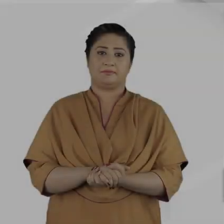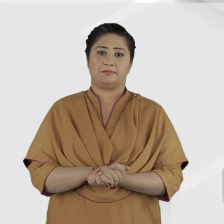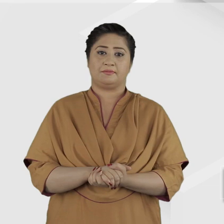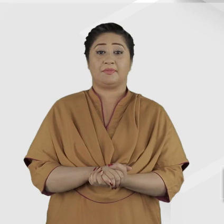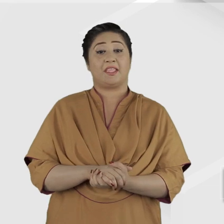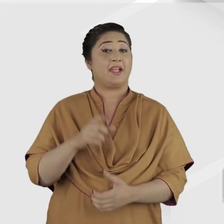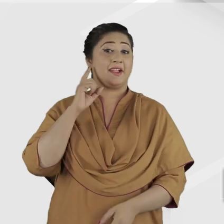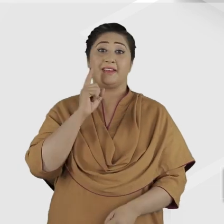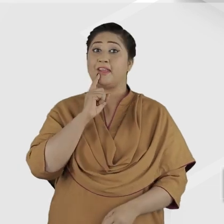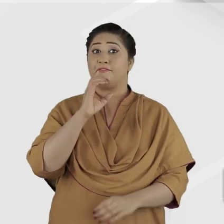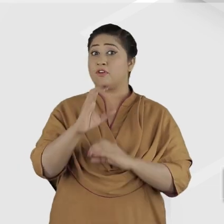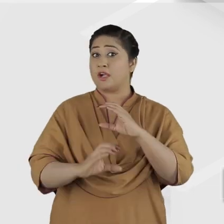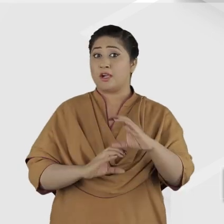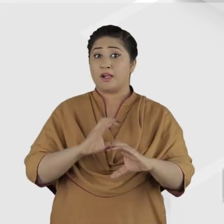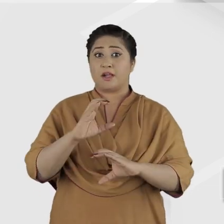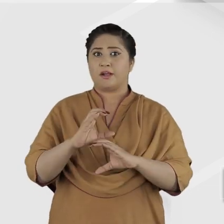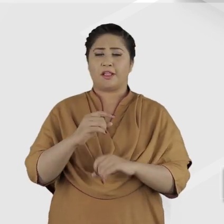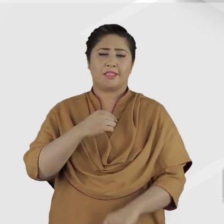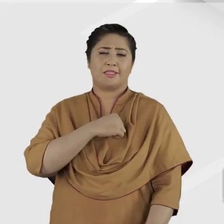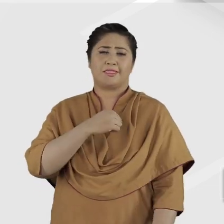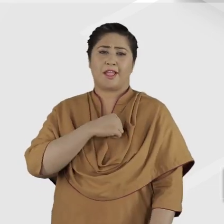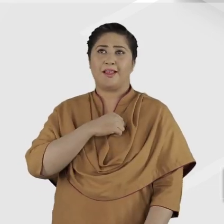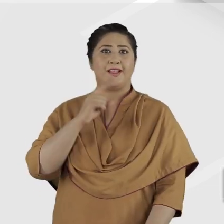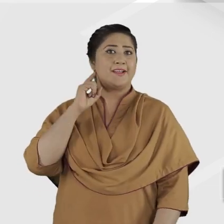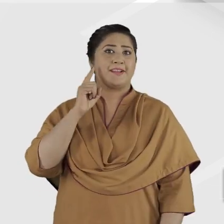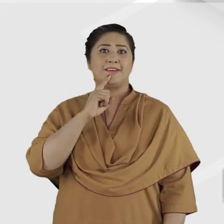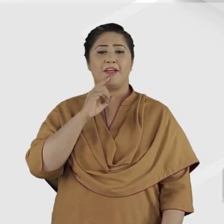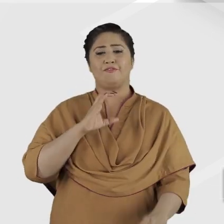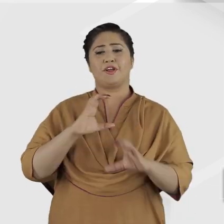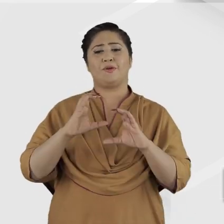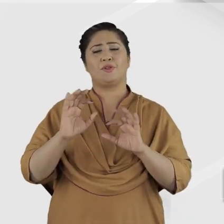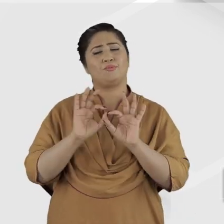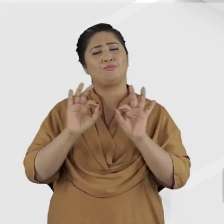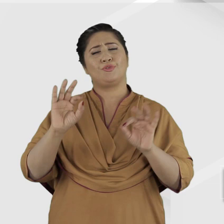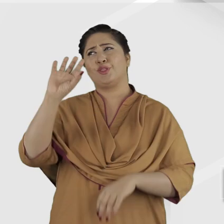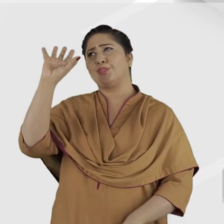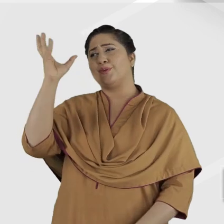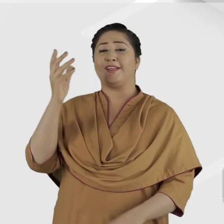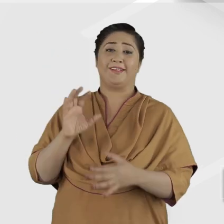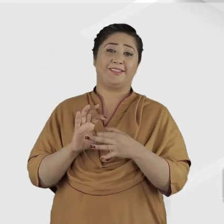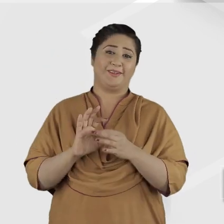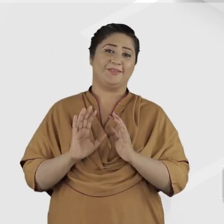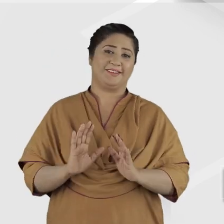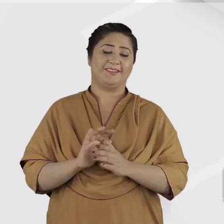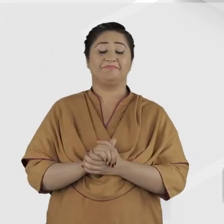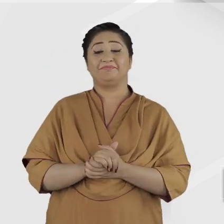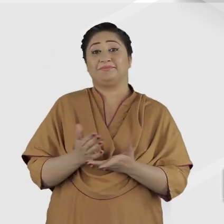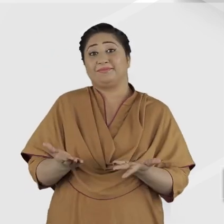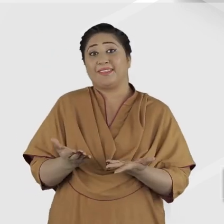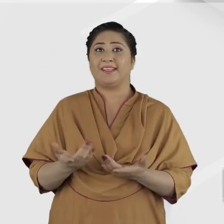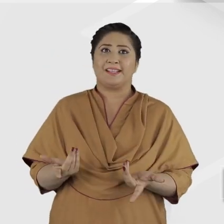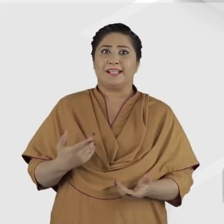Deaf culture exists at the heart of deaf communities everywhere in the world. It is the set of